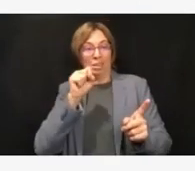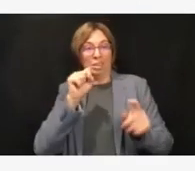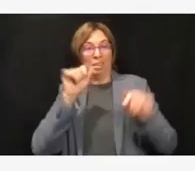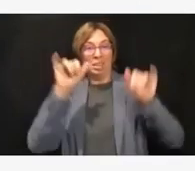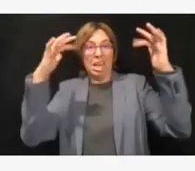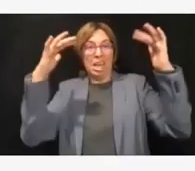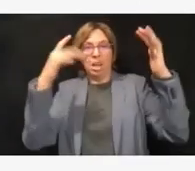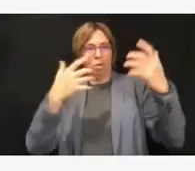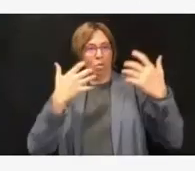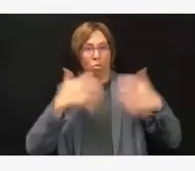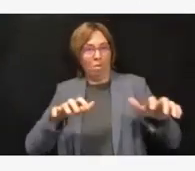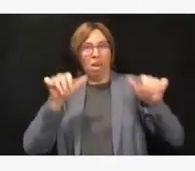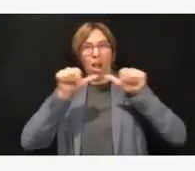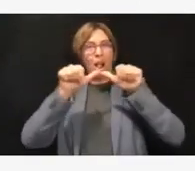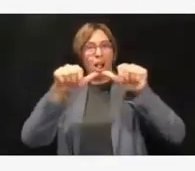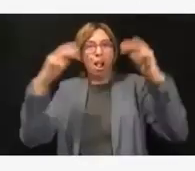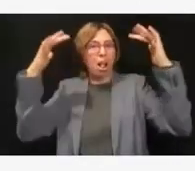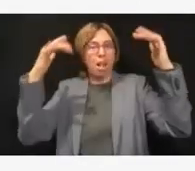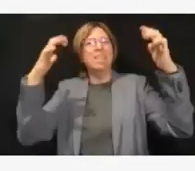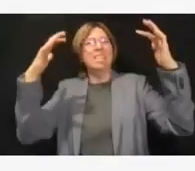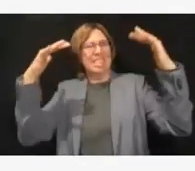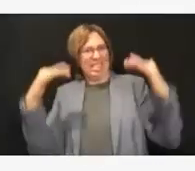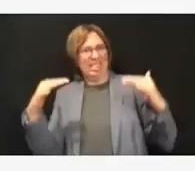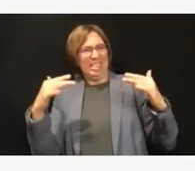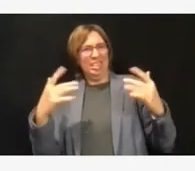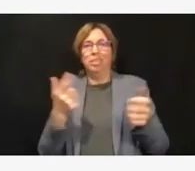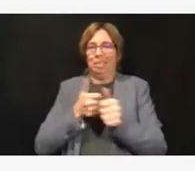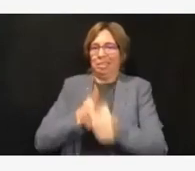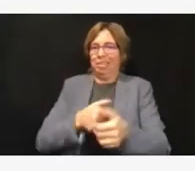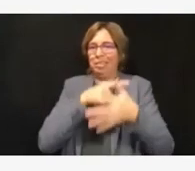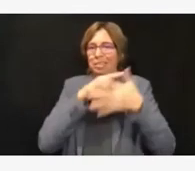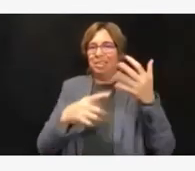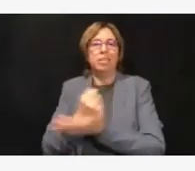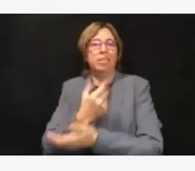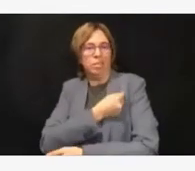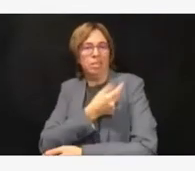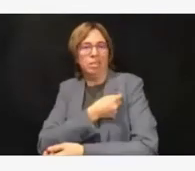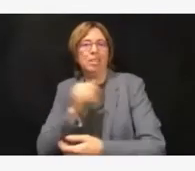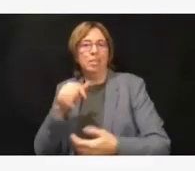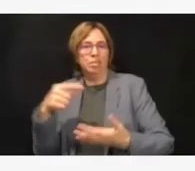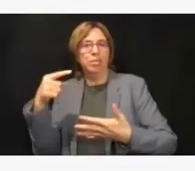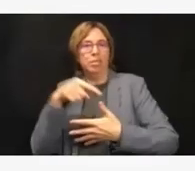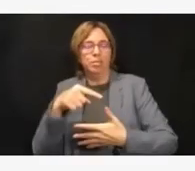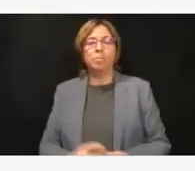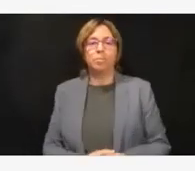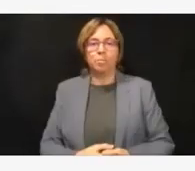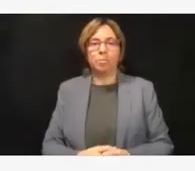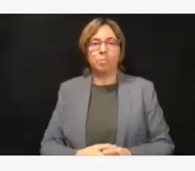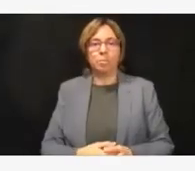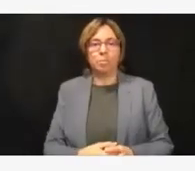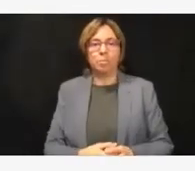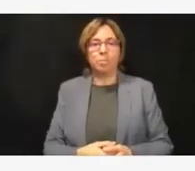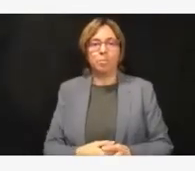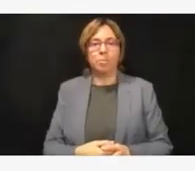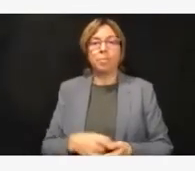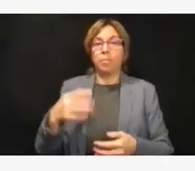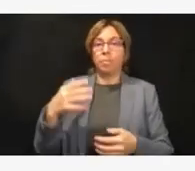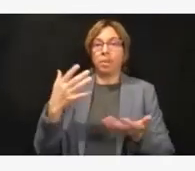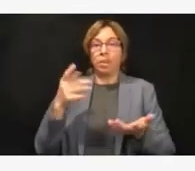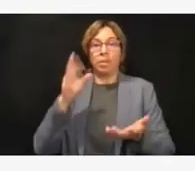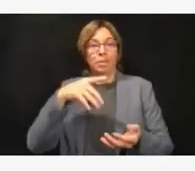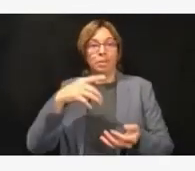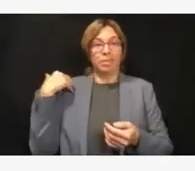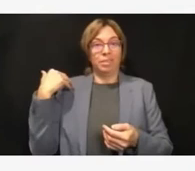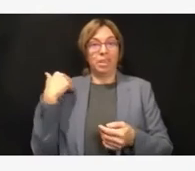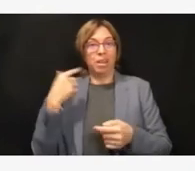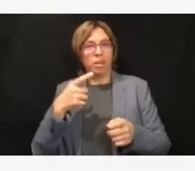right before the Delta variant came when we had that time frame when we said that vaccinated people didn't have to wear a mask in